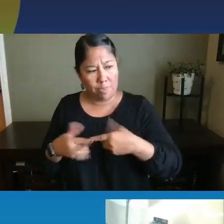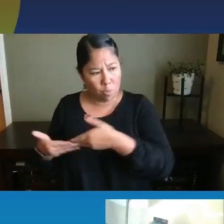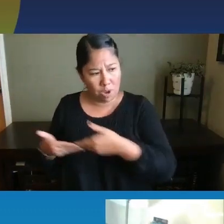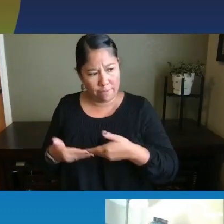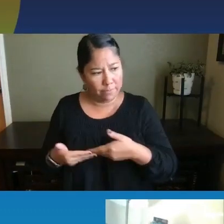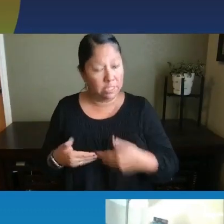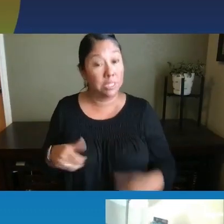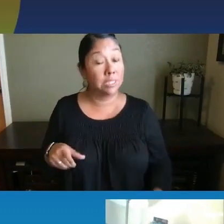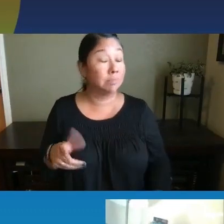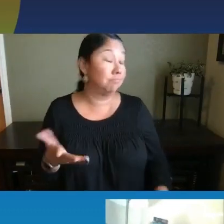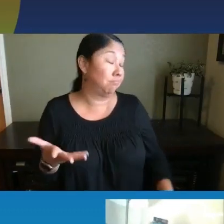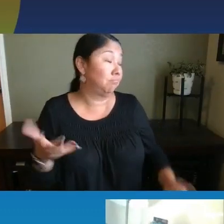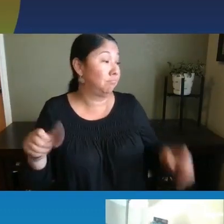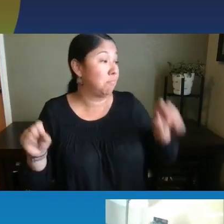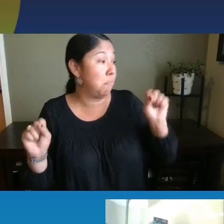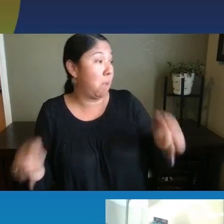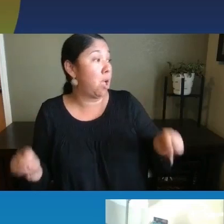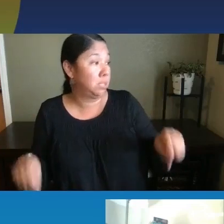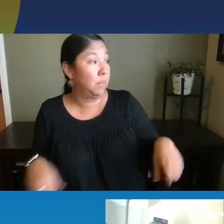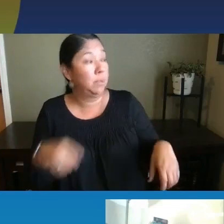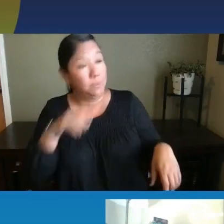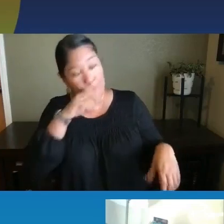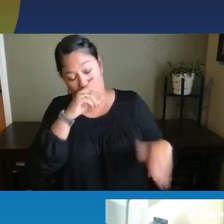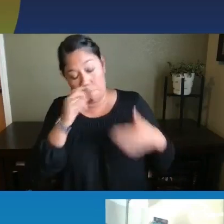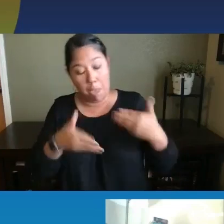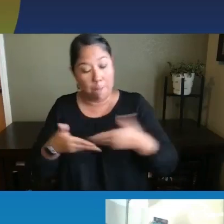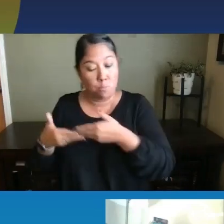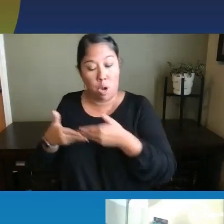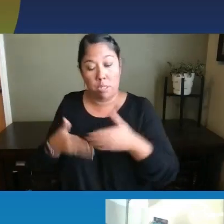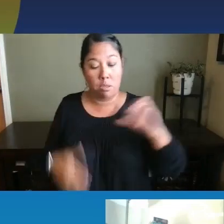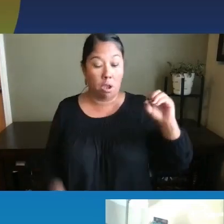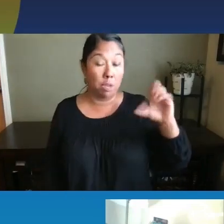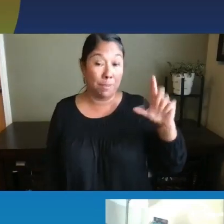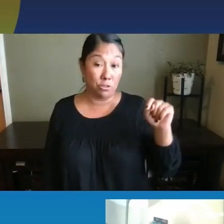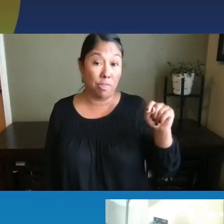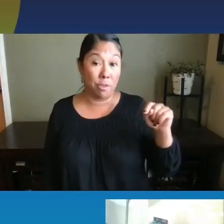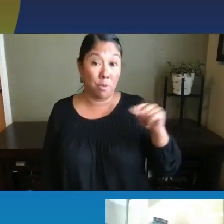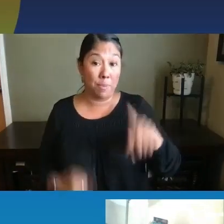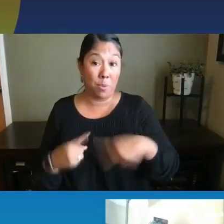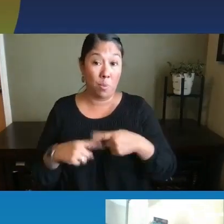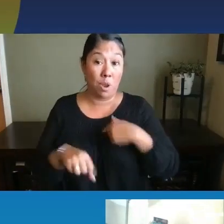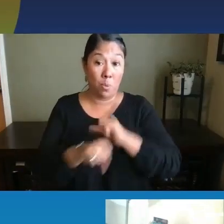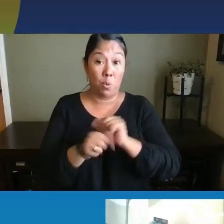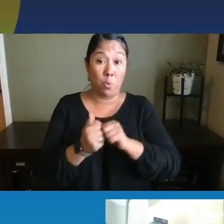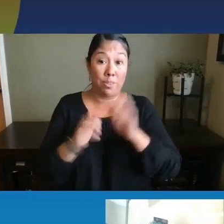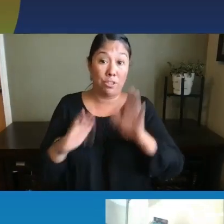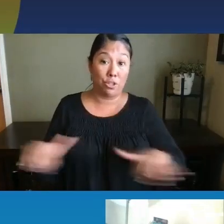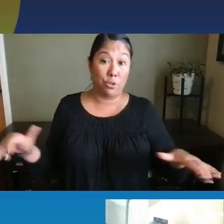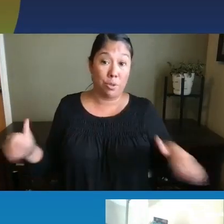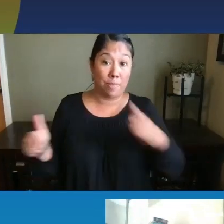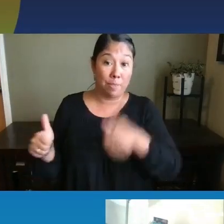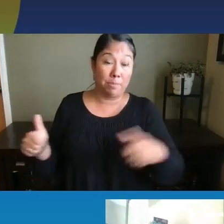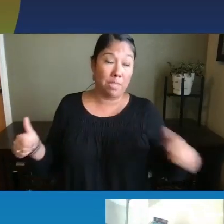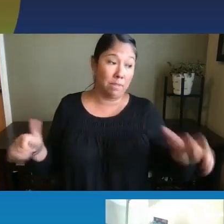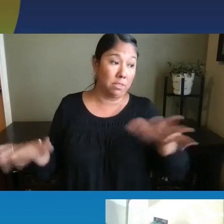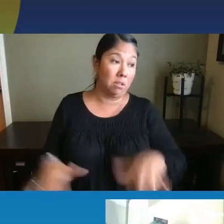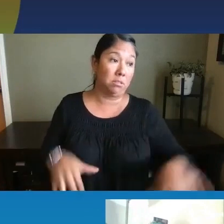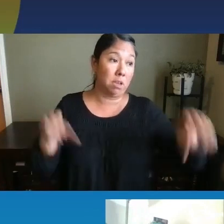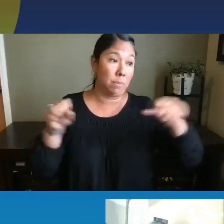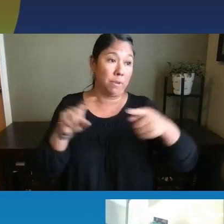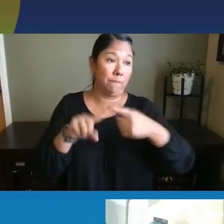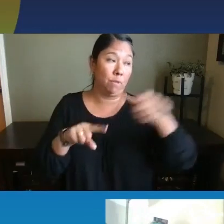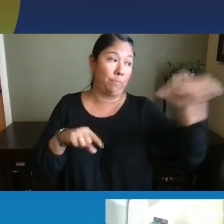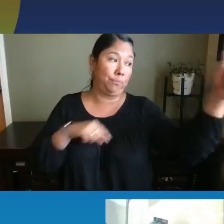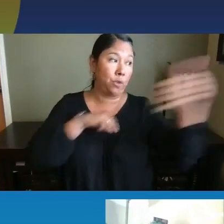That's certainly possible. I know in my practice of occupational therapy, when I worked with children who were adopted from, um,